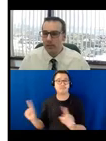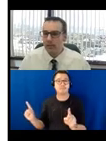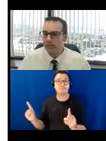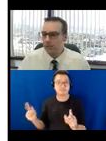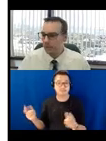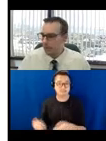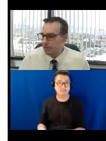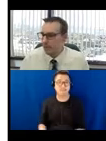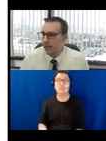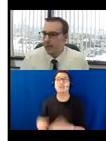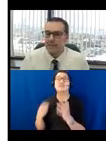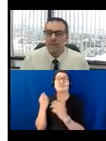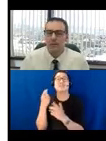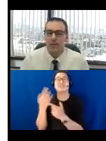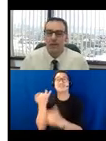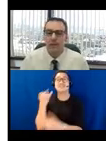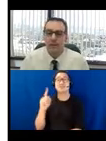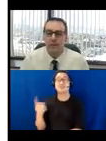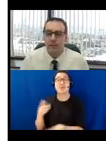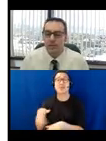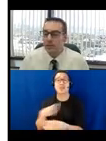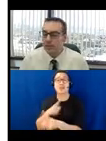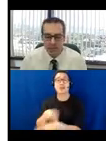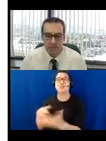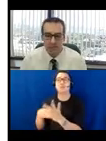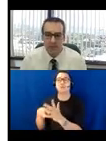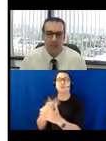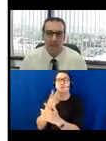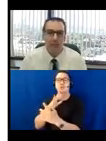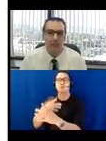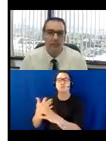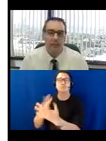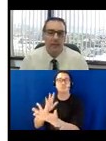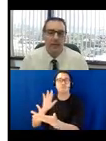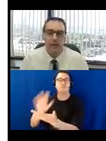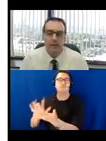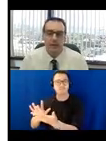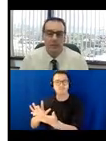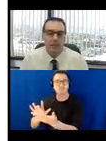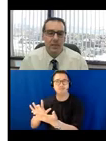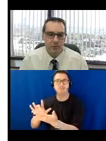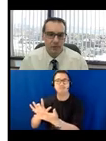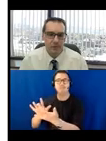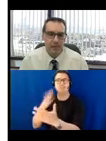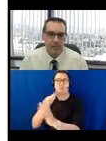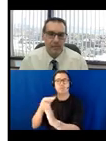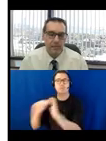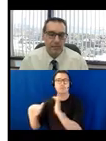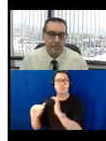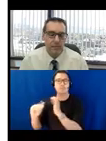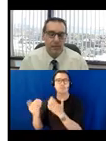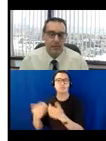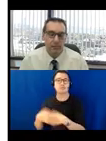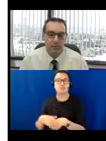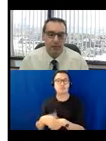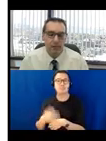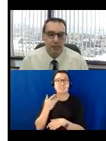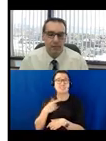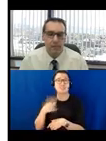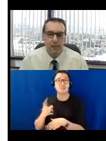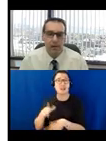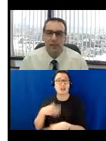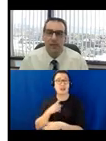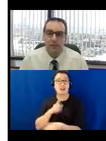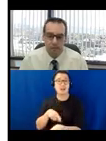directly, if a question has the correct information, example, your email isn't something that was already answered. And if you're,